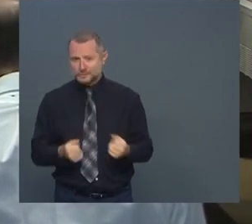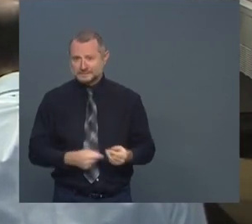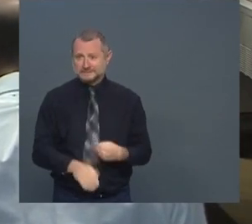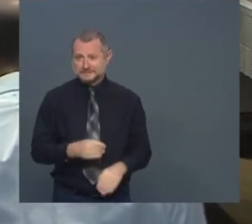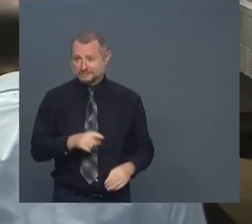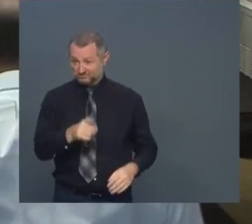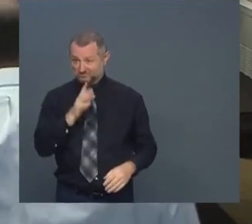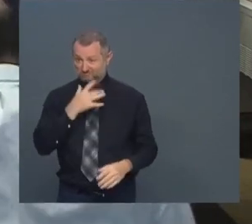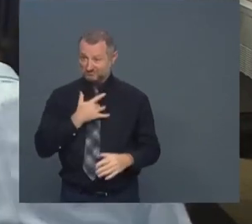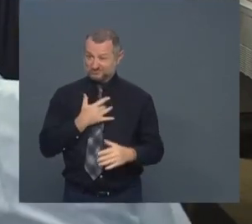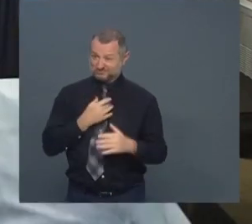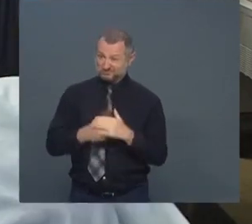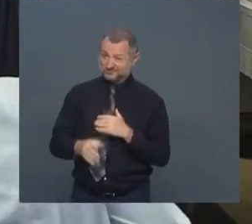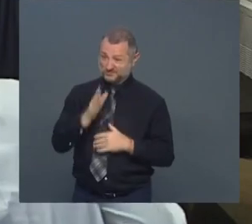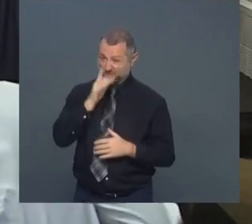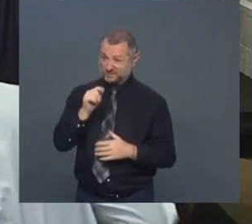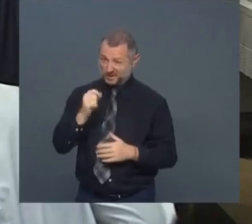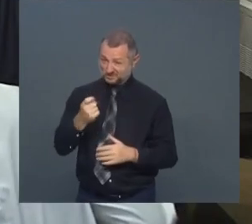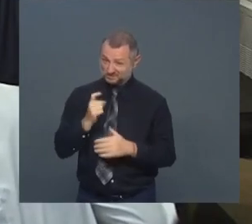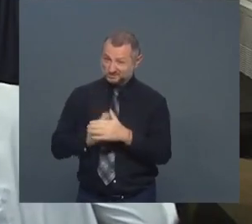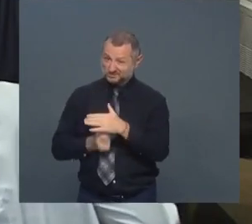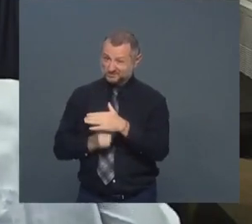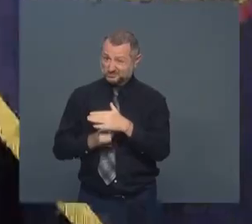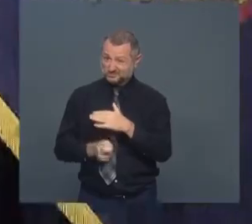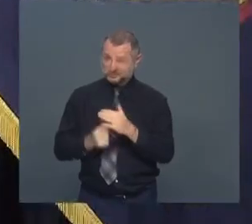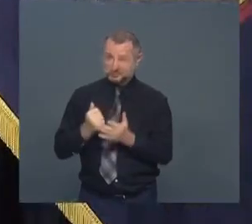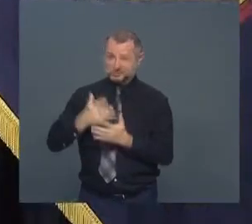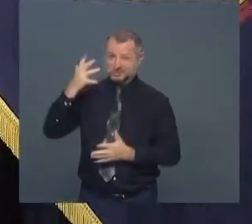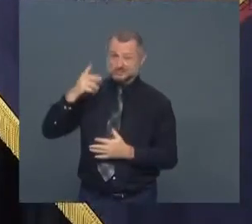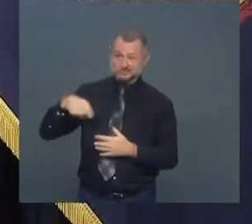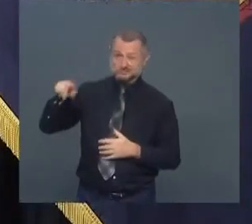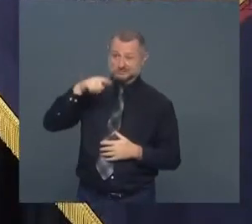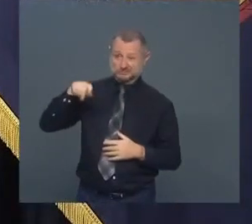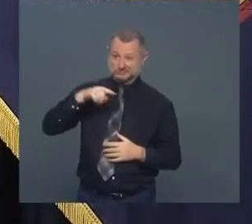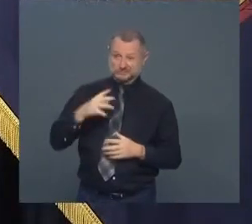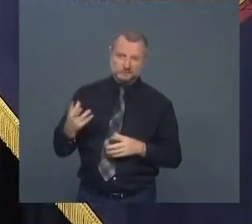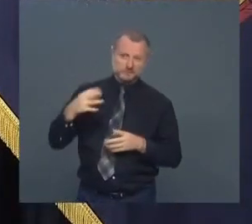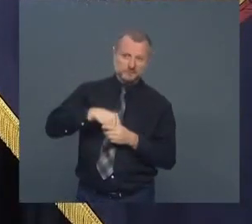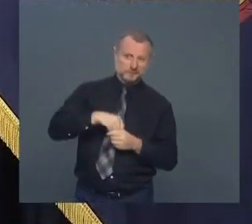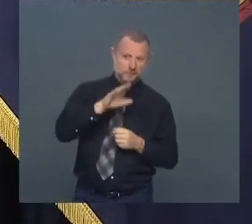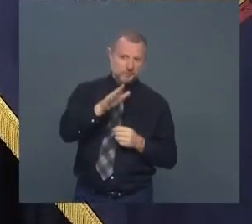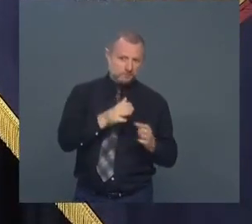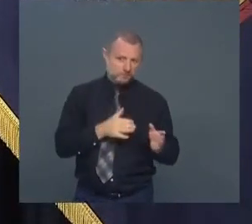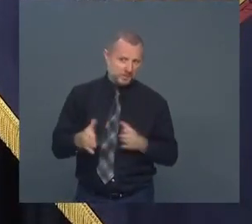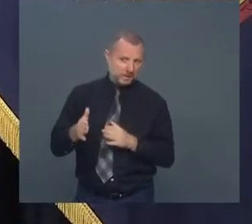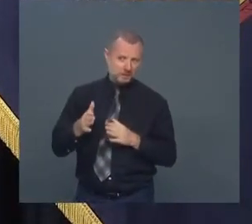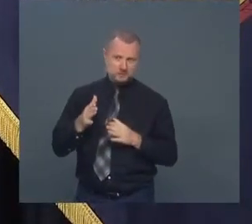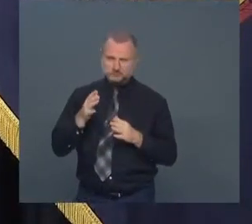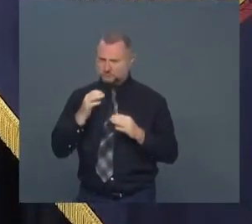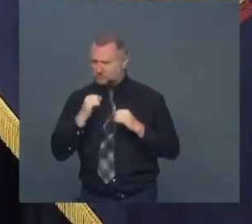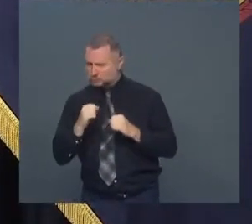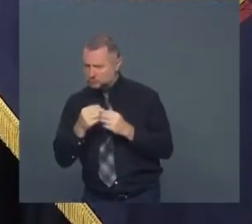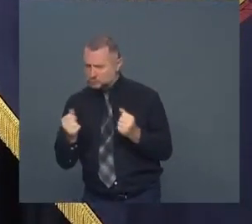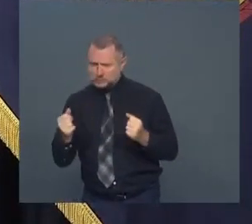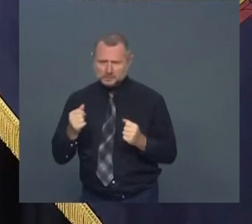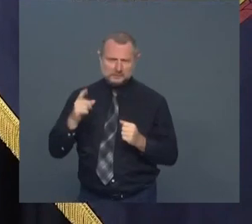taxing the rich is part of the solution? Just in terms of a number of different things coming together to solve it?